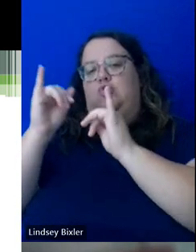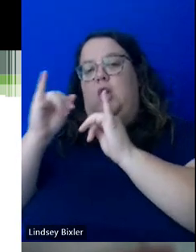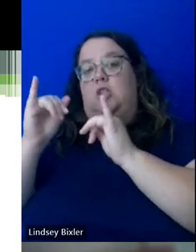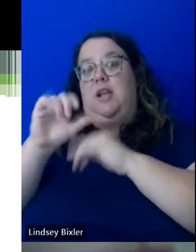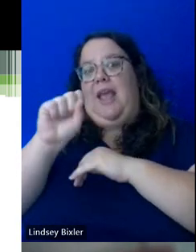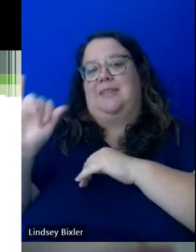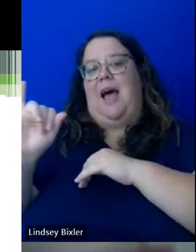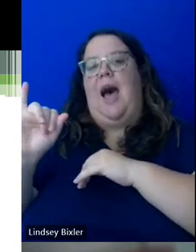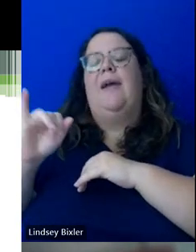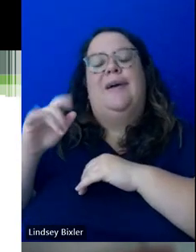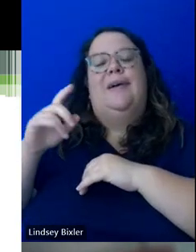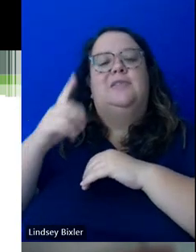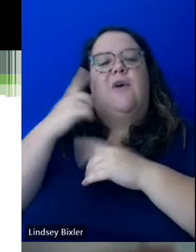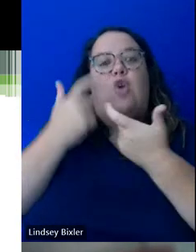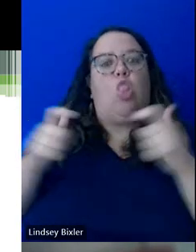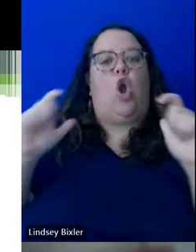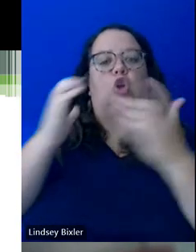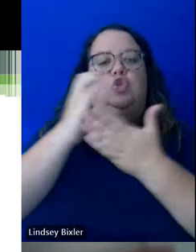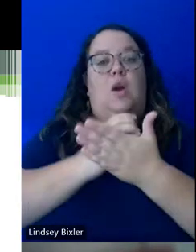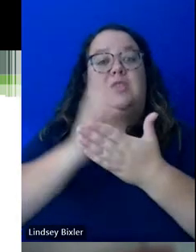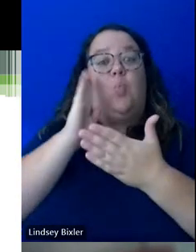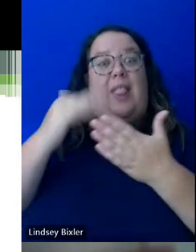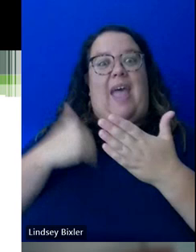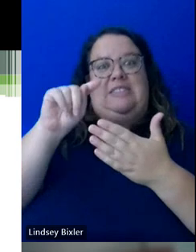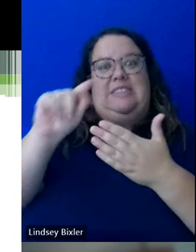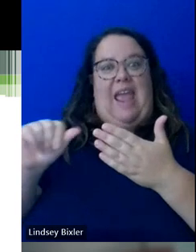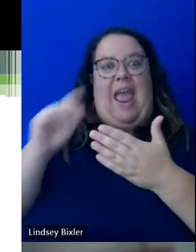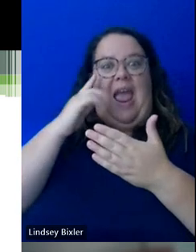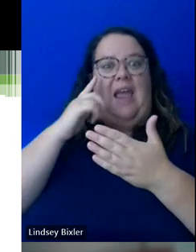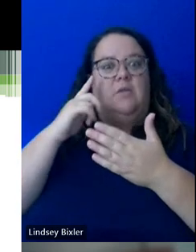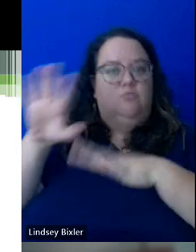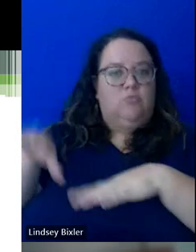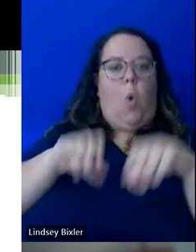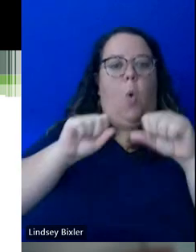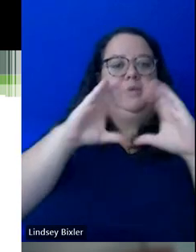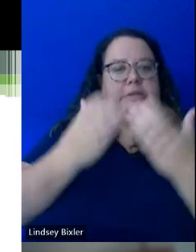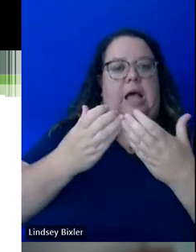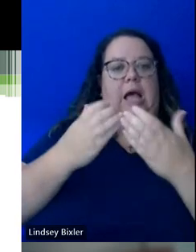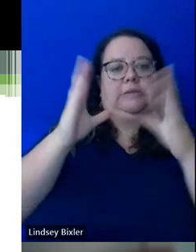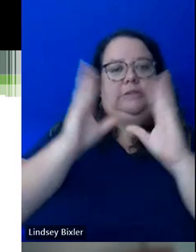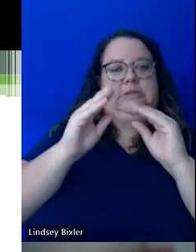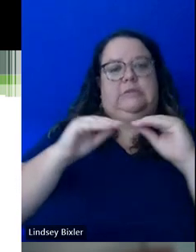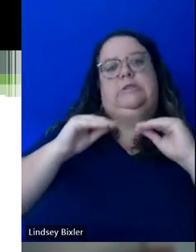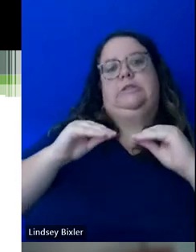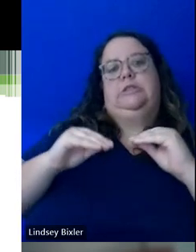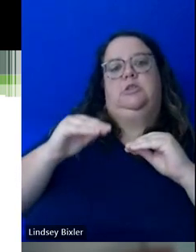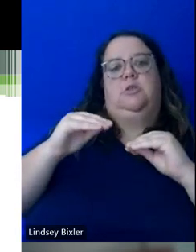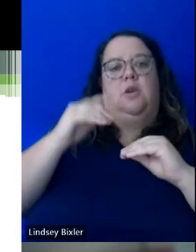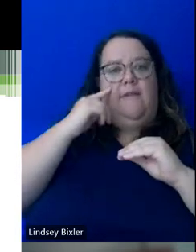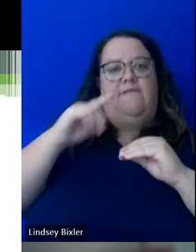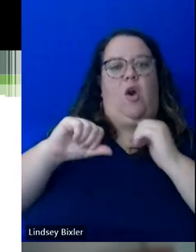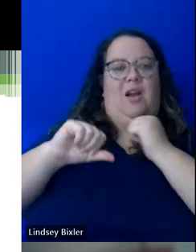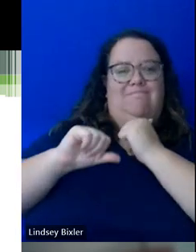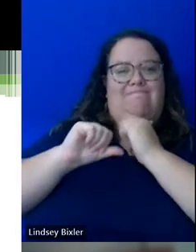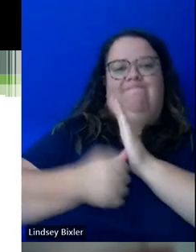will have additional sessions for students to attend outside of class just to reinforce some of the principles that were talked about in a